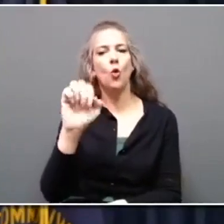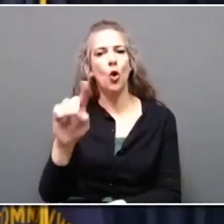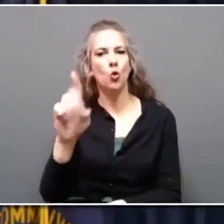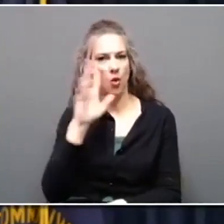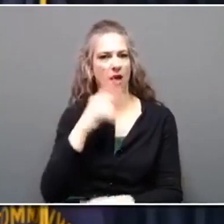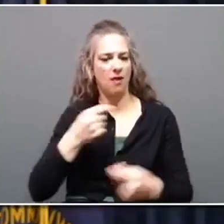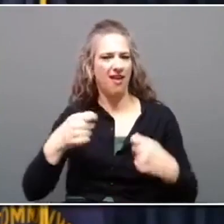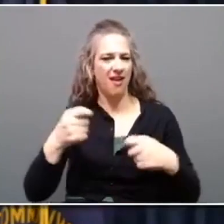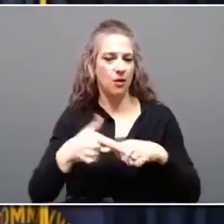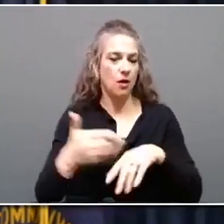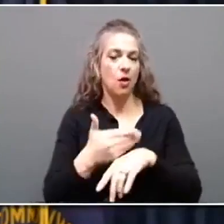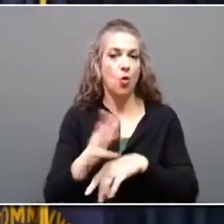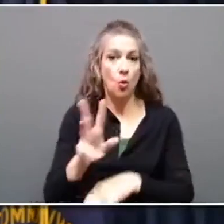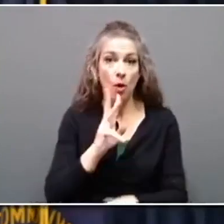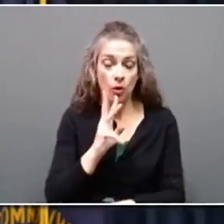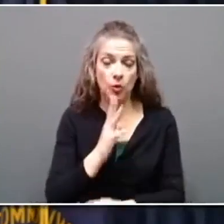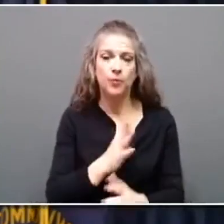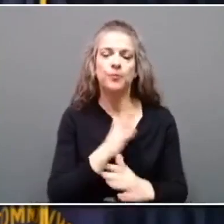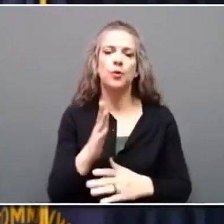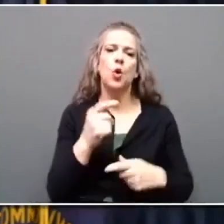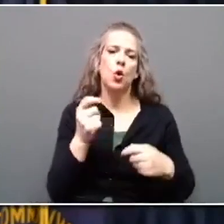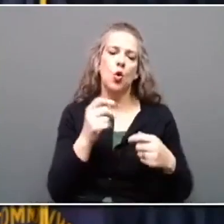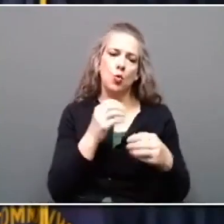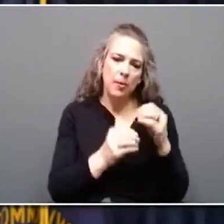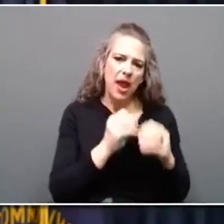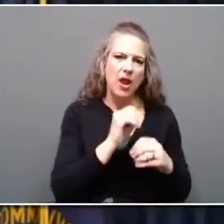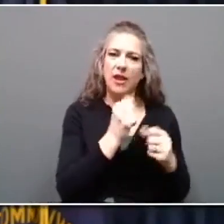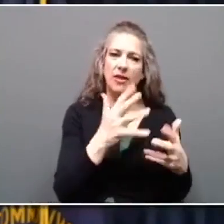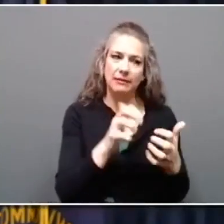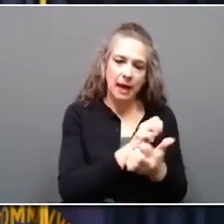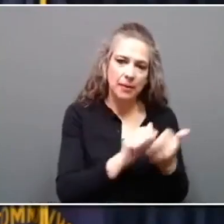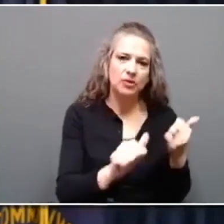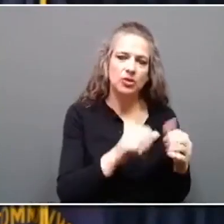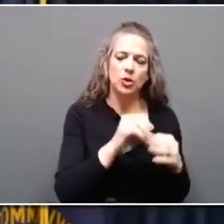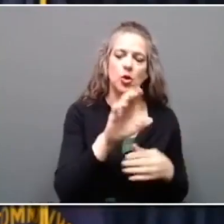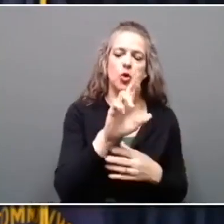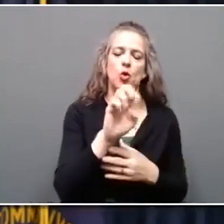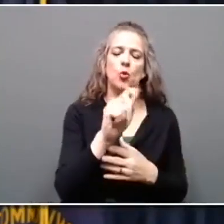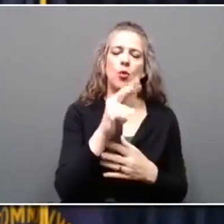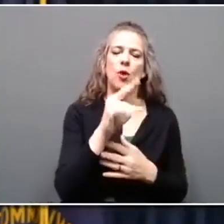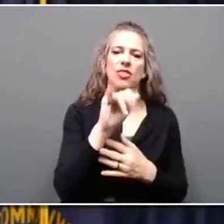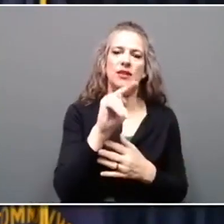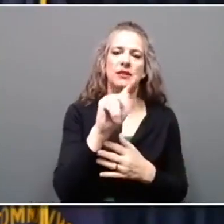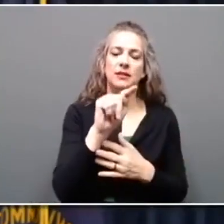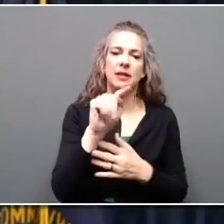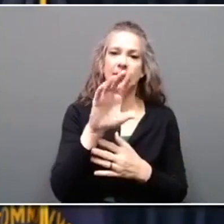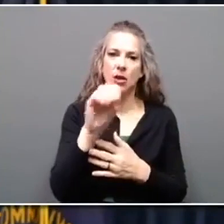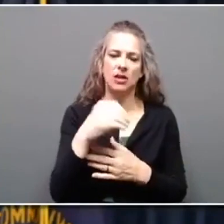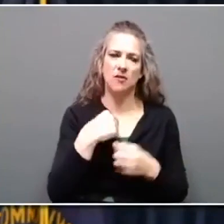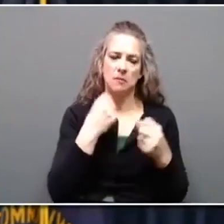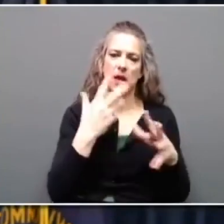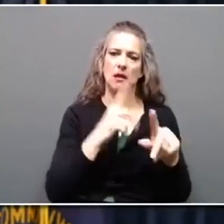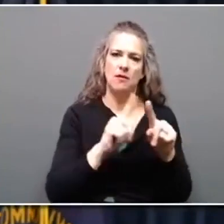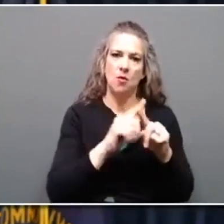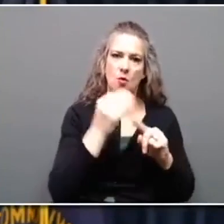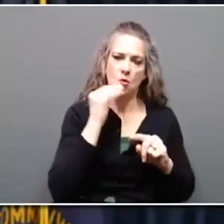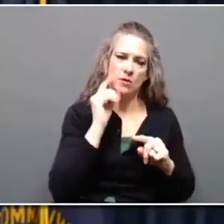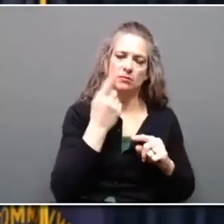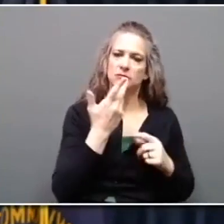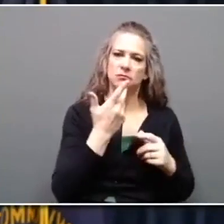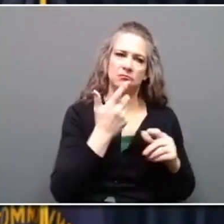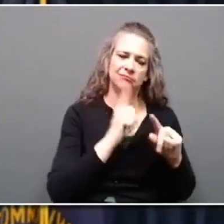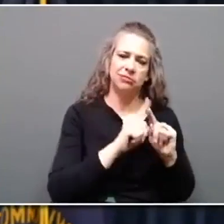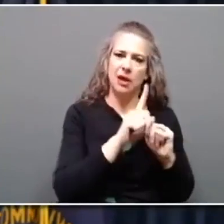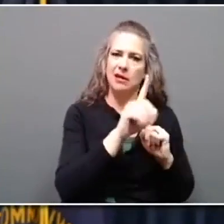damaged water and wastewater lines in Breathitt County for 961 homes. Today, we're pleased to have